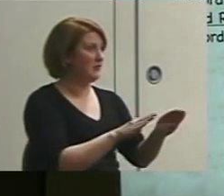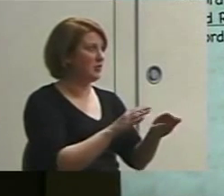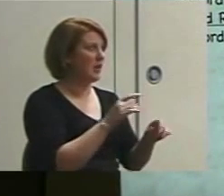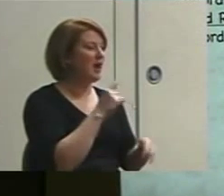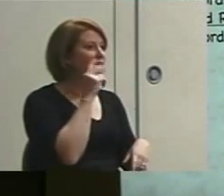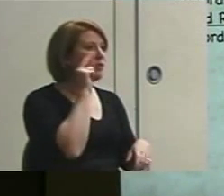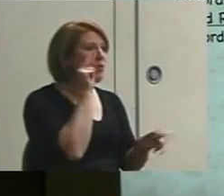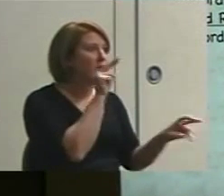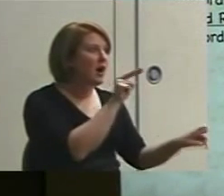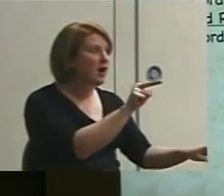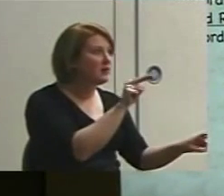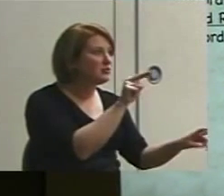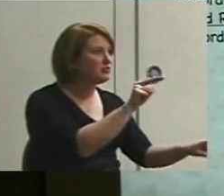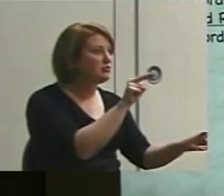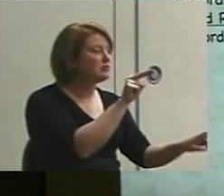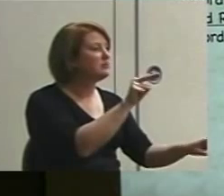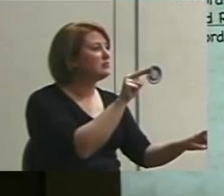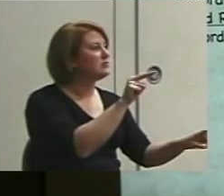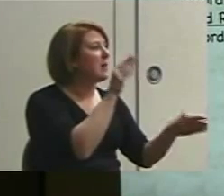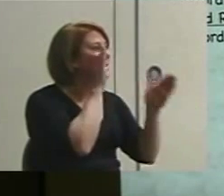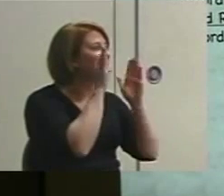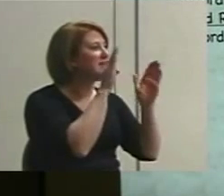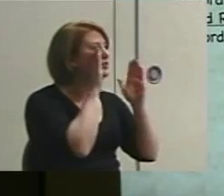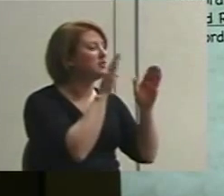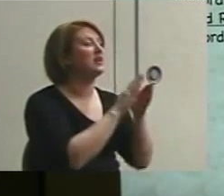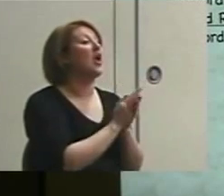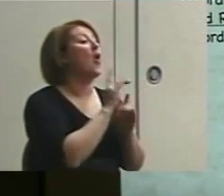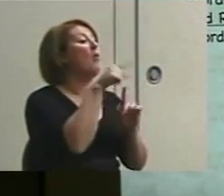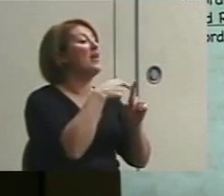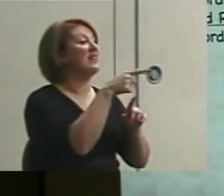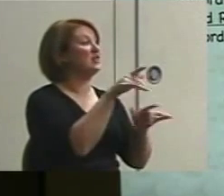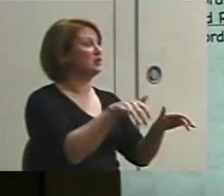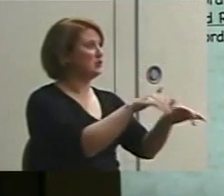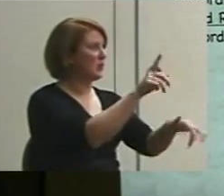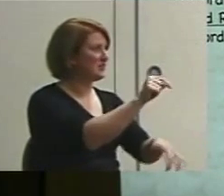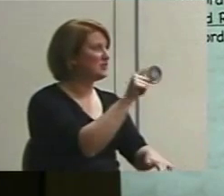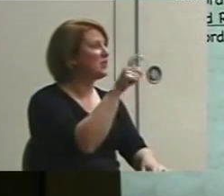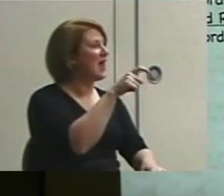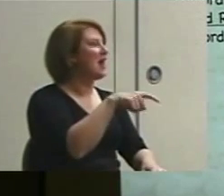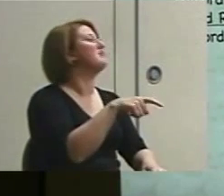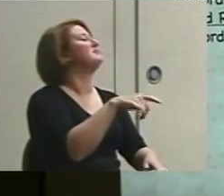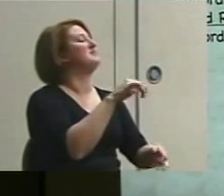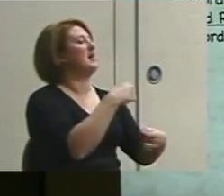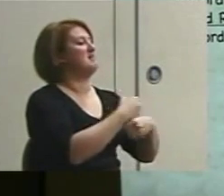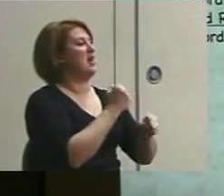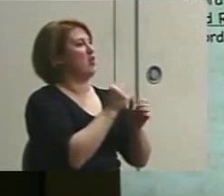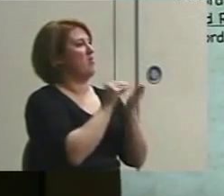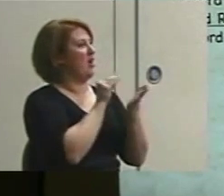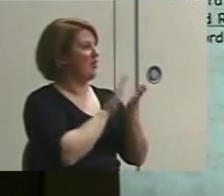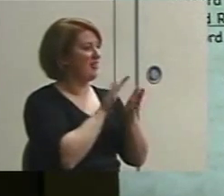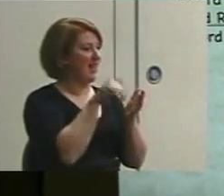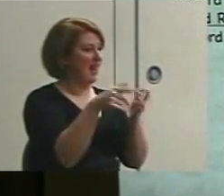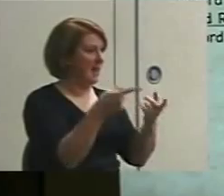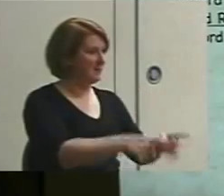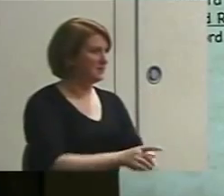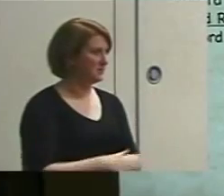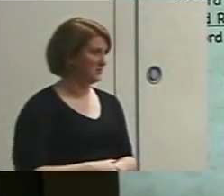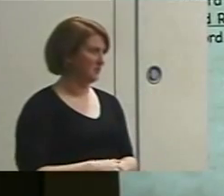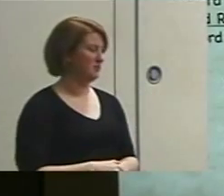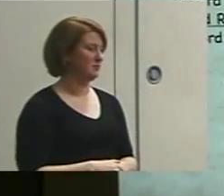open and watch them. And when they do it, you have to make some sort of a record that that happened.